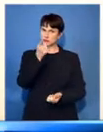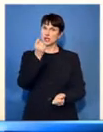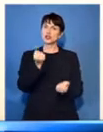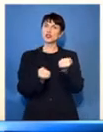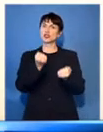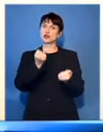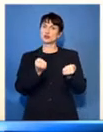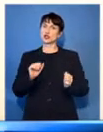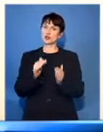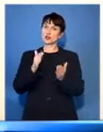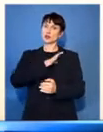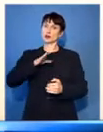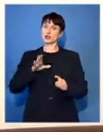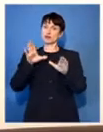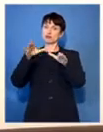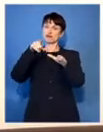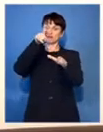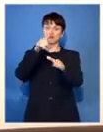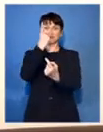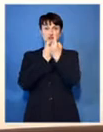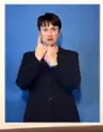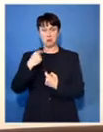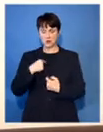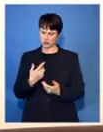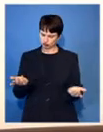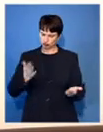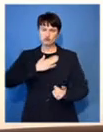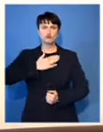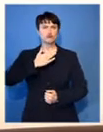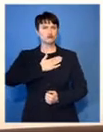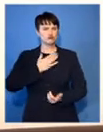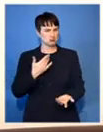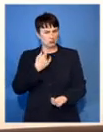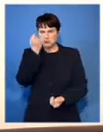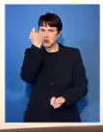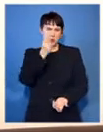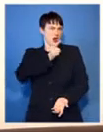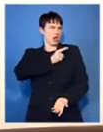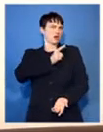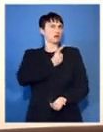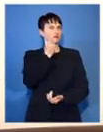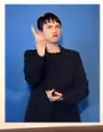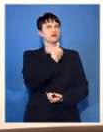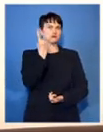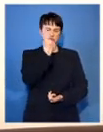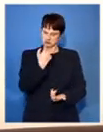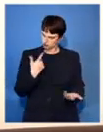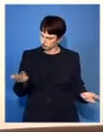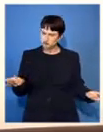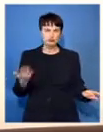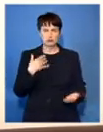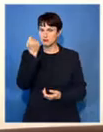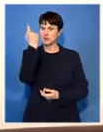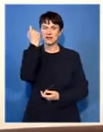I understand why the investigation has been asked for, and as far as I'm